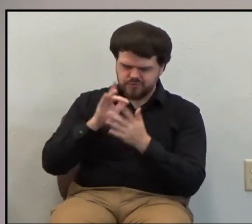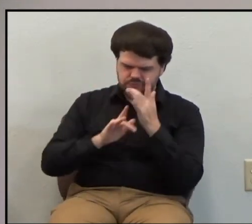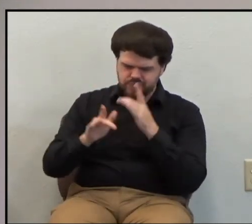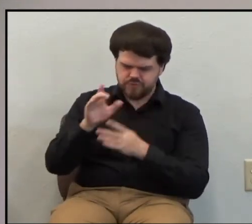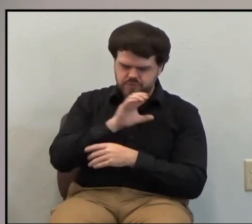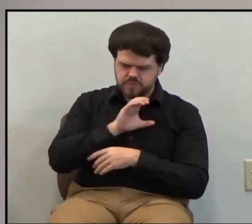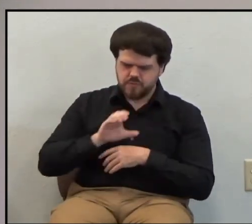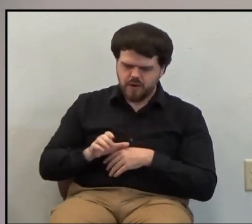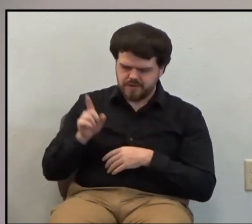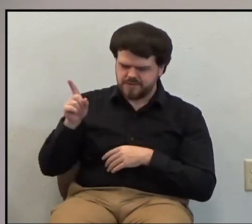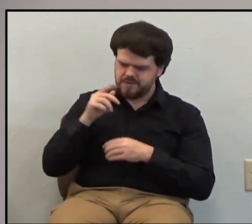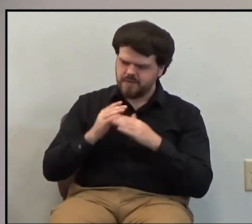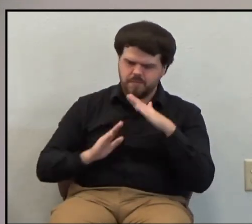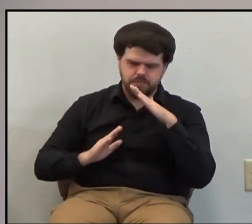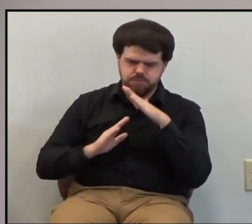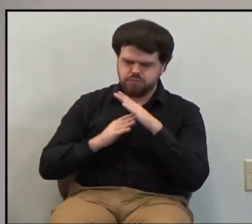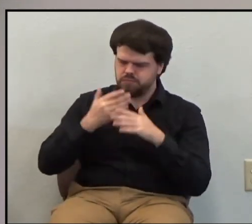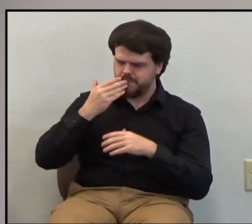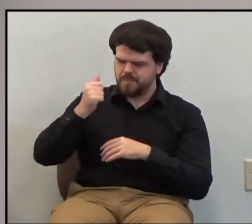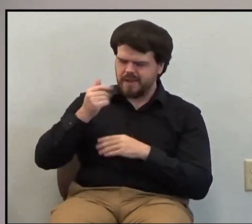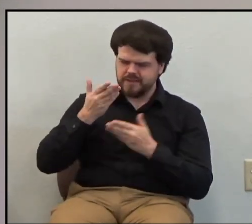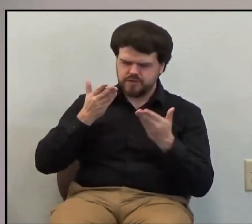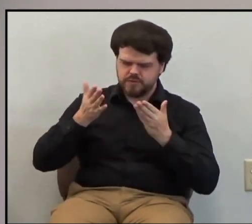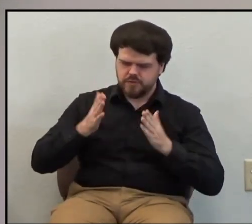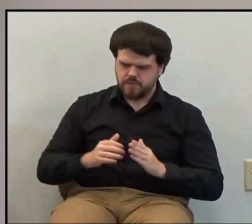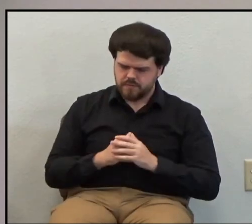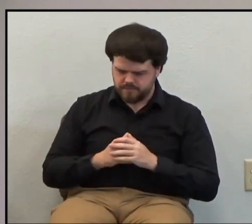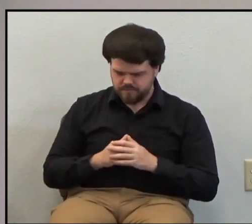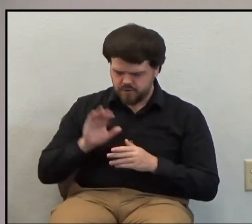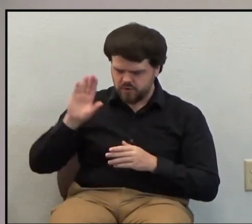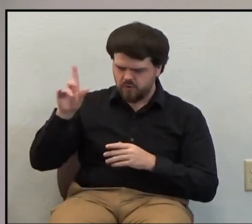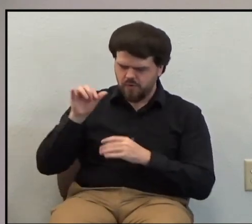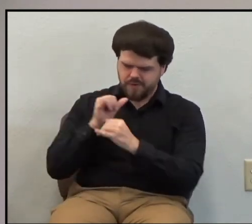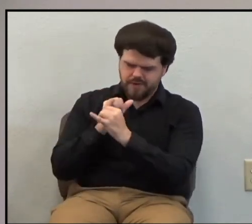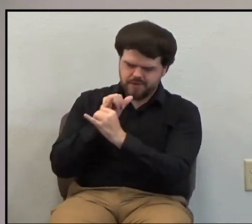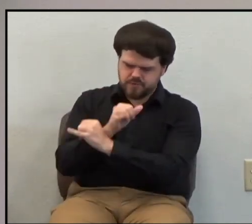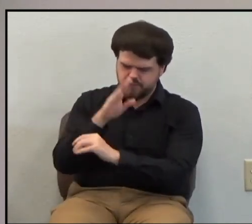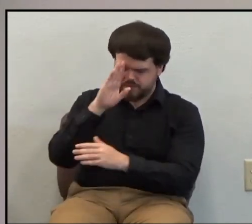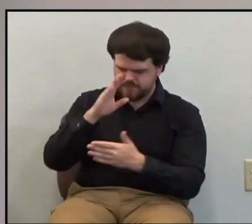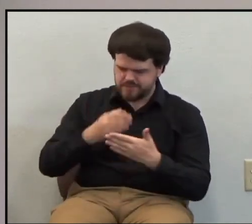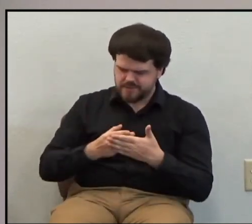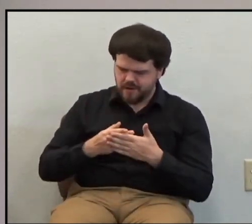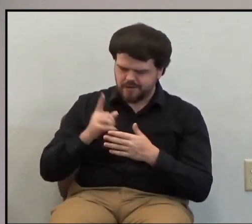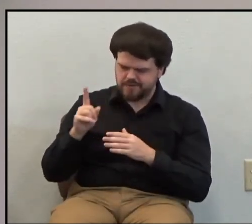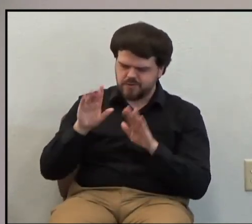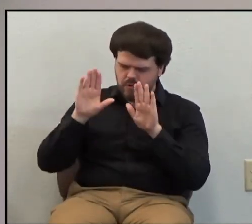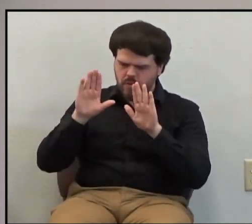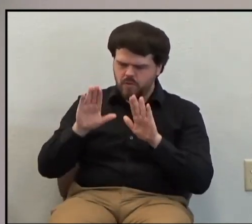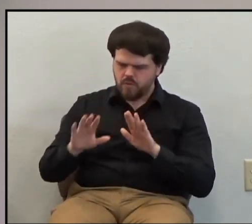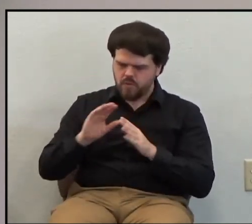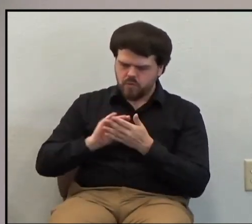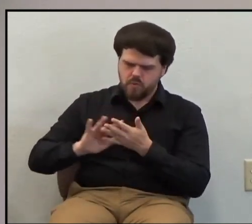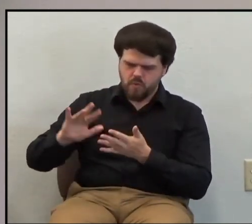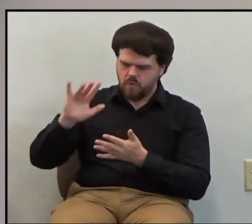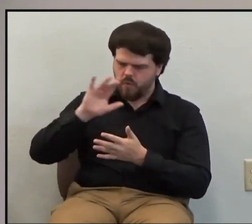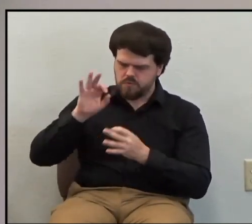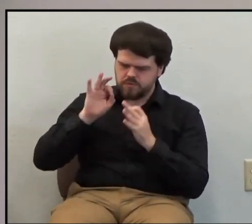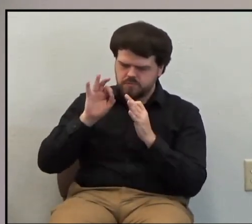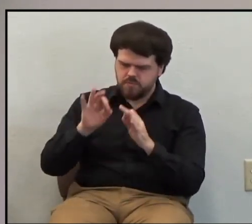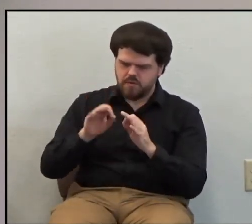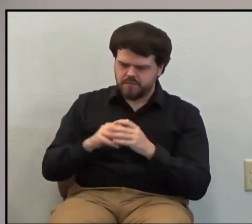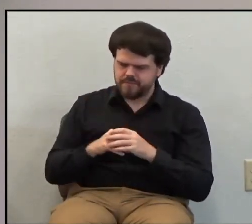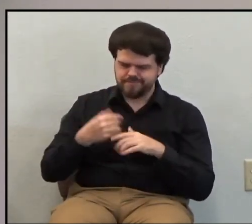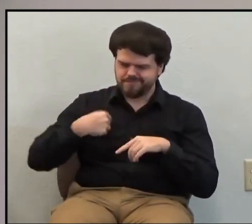the servant of servants, your eternal Son, glorious, perfect. No